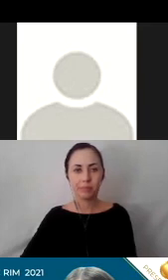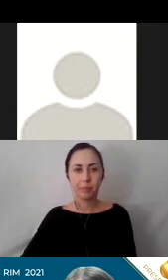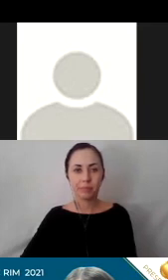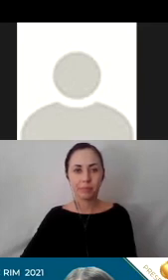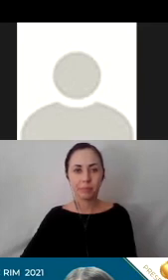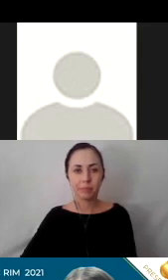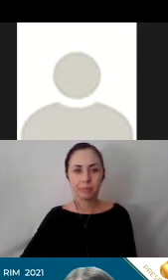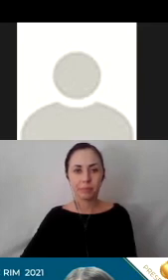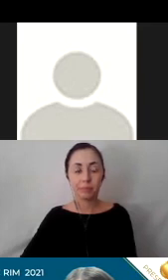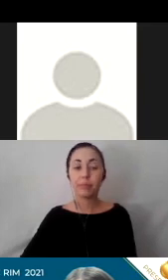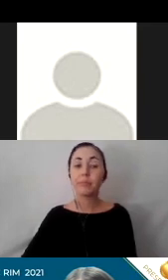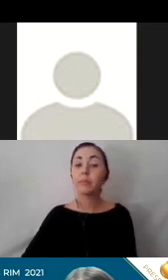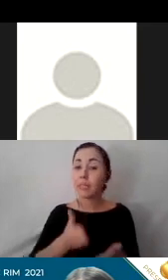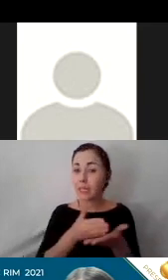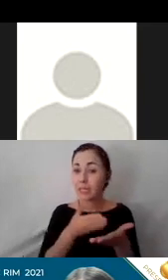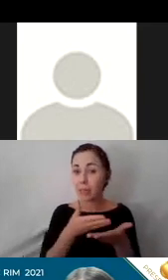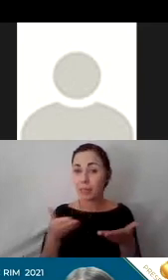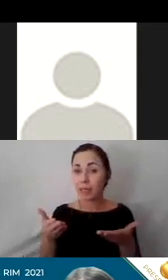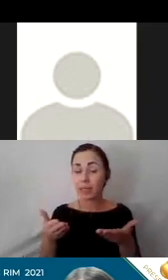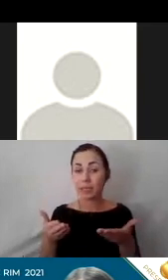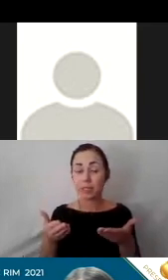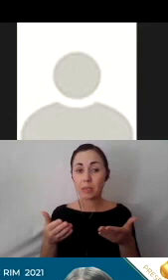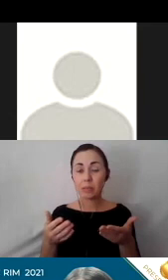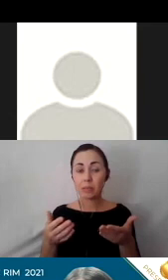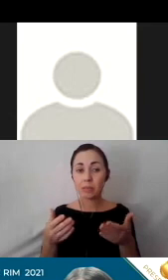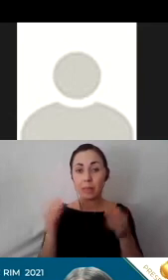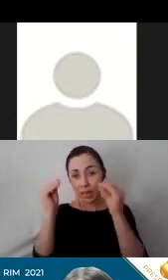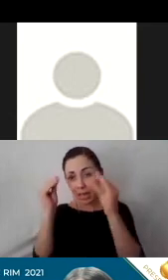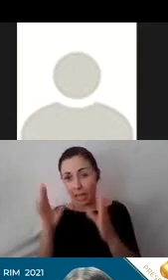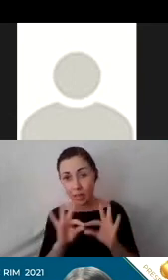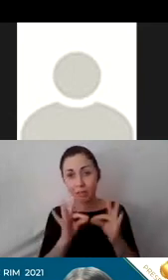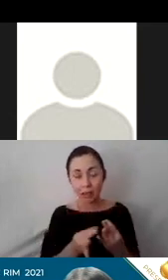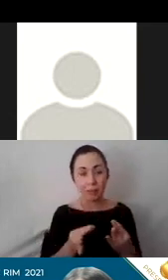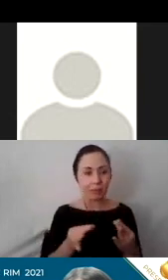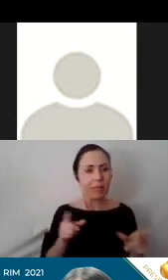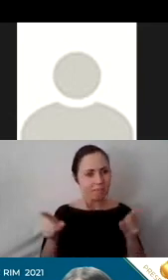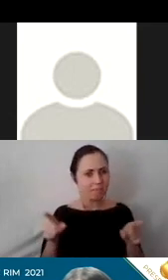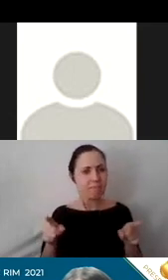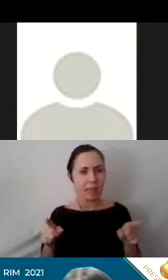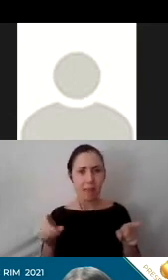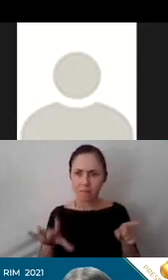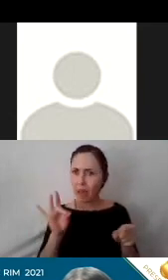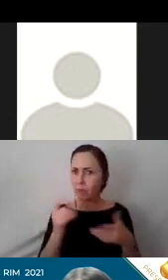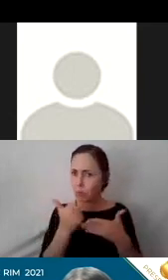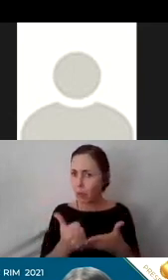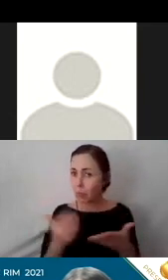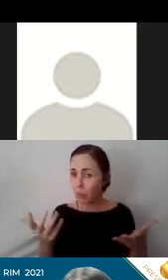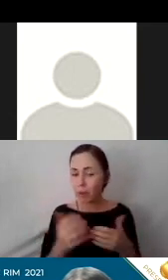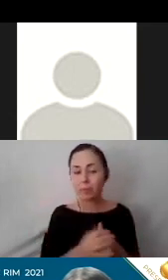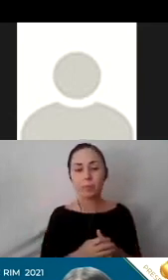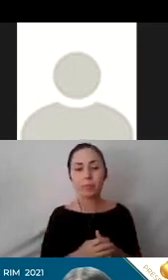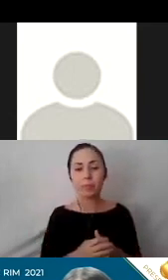Some of the things that we've heard educators and families found very helpful at this moment have been the different